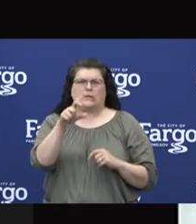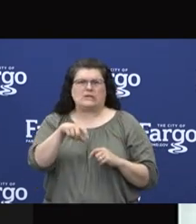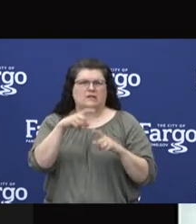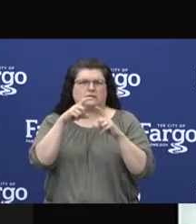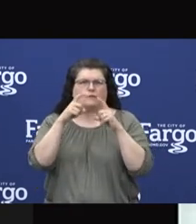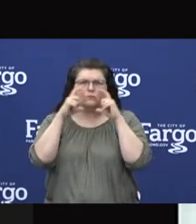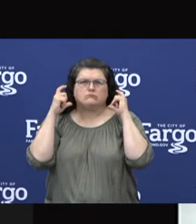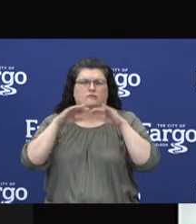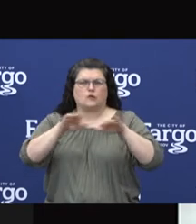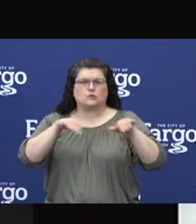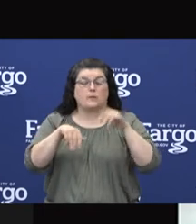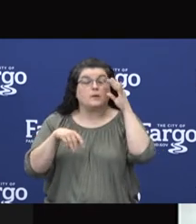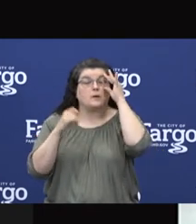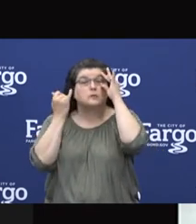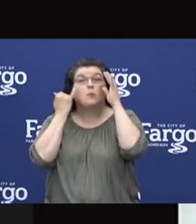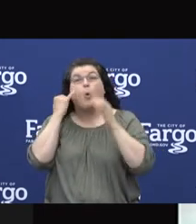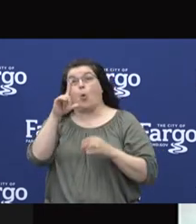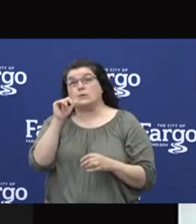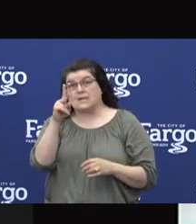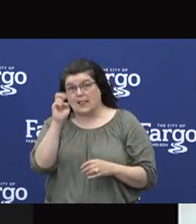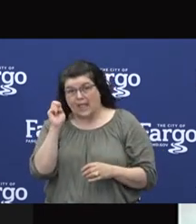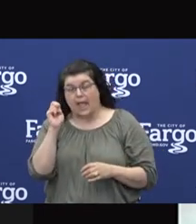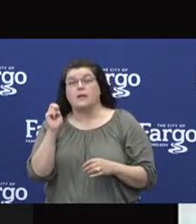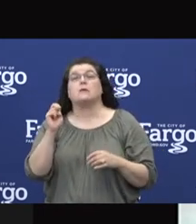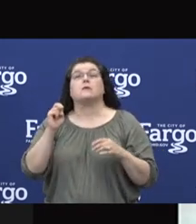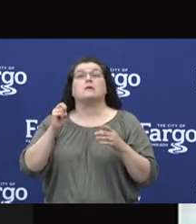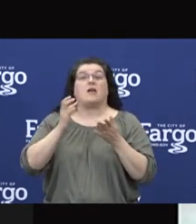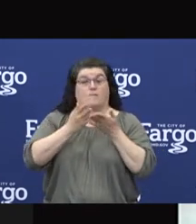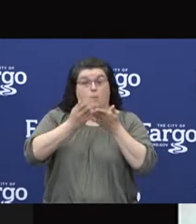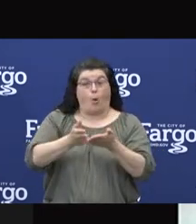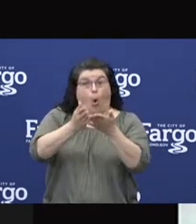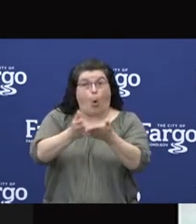If you're at the lake or boating, remember to wear your life jacket.